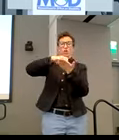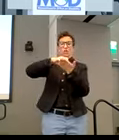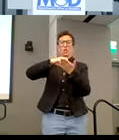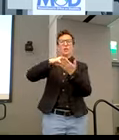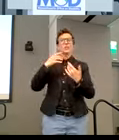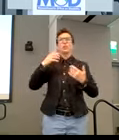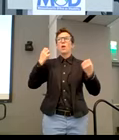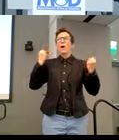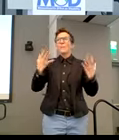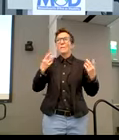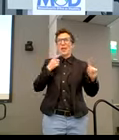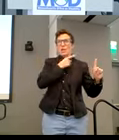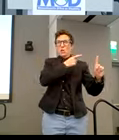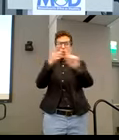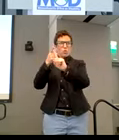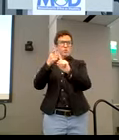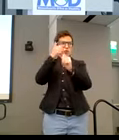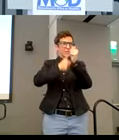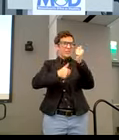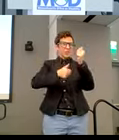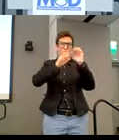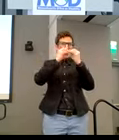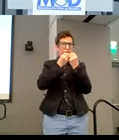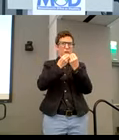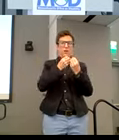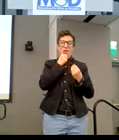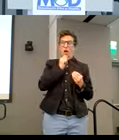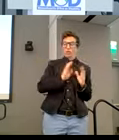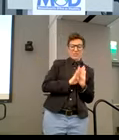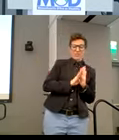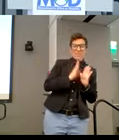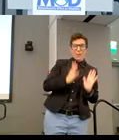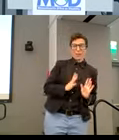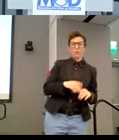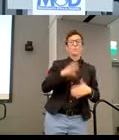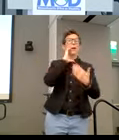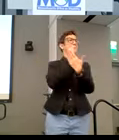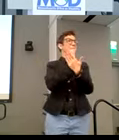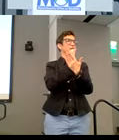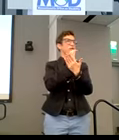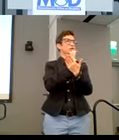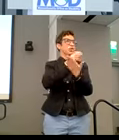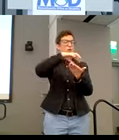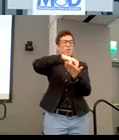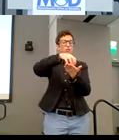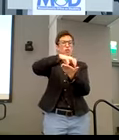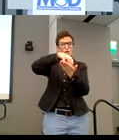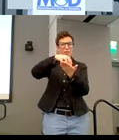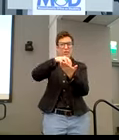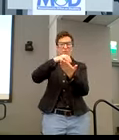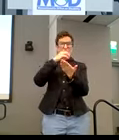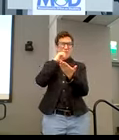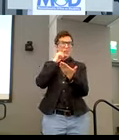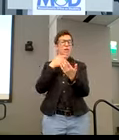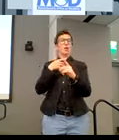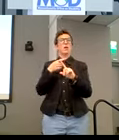many roles in an organization. It's not the developers who make it happen. So the picture here is of cookies that were actually baked for a talk I did